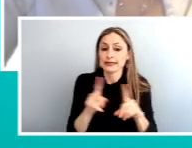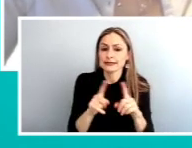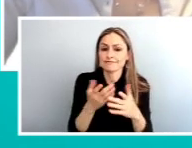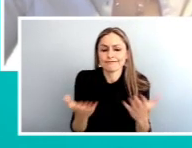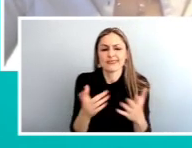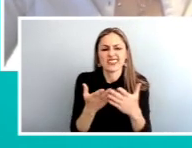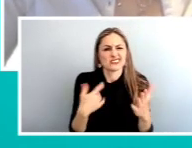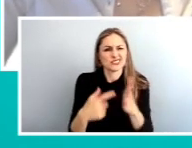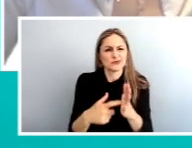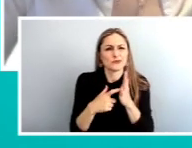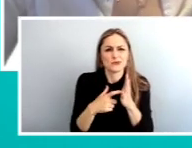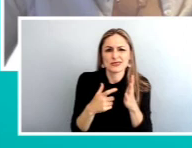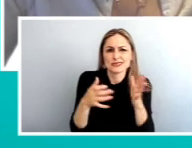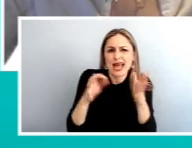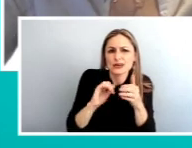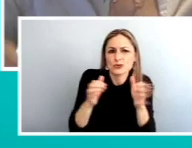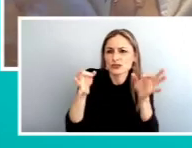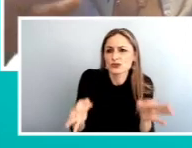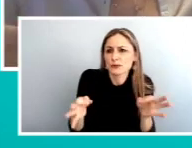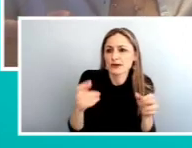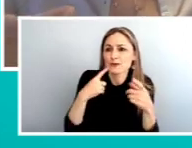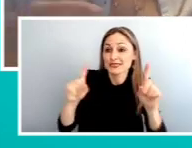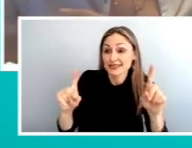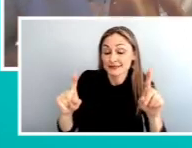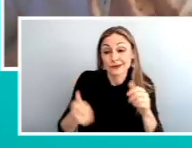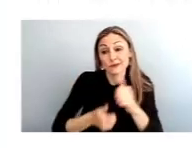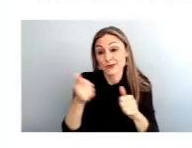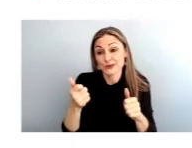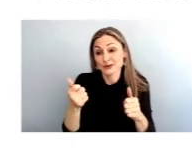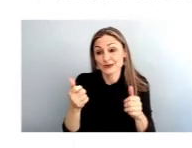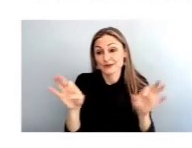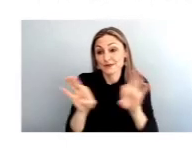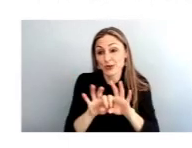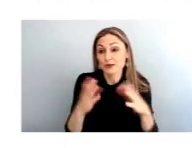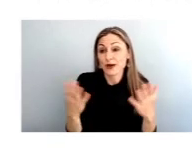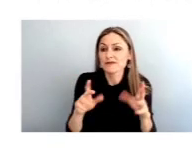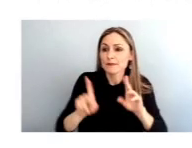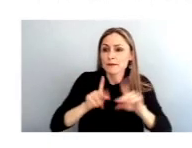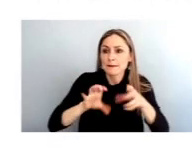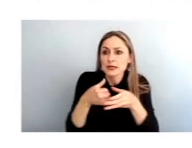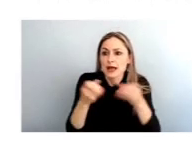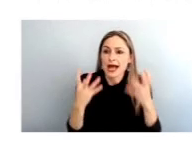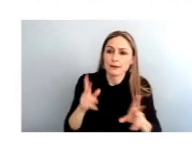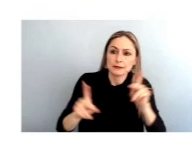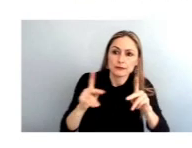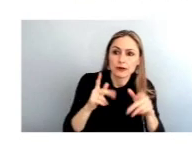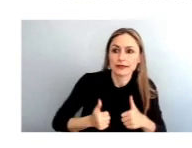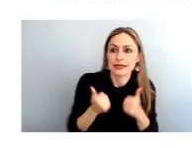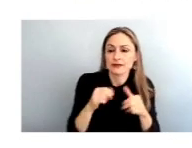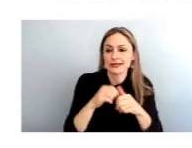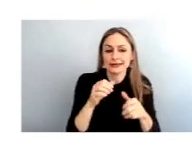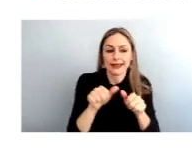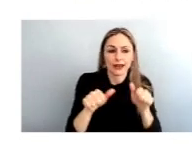transit service can be successful. One of the most important, some of the most important ones are population density and employment density. So areas where there's